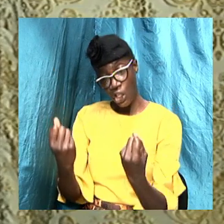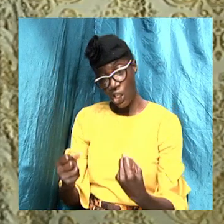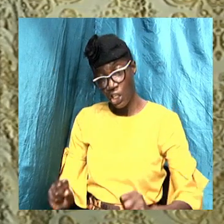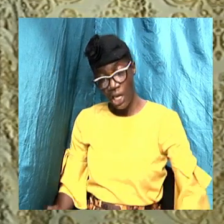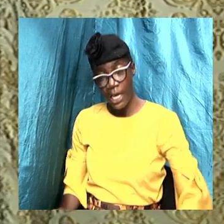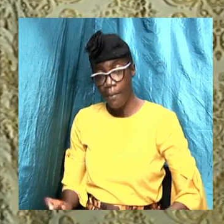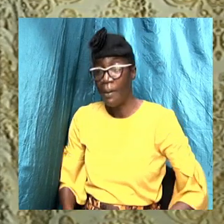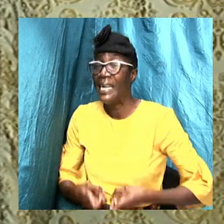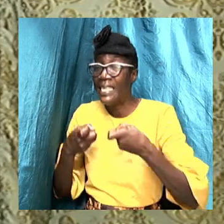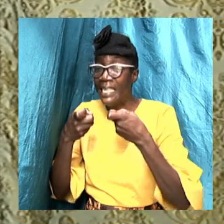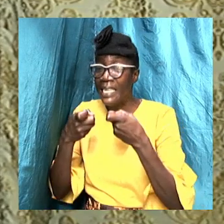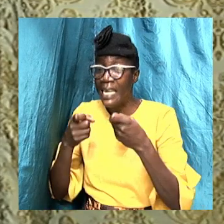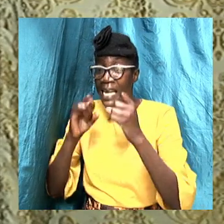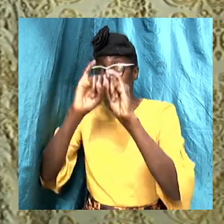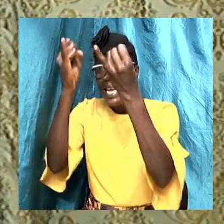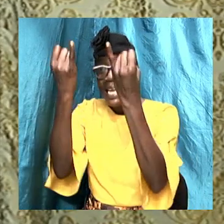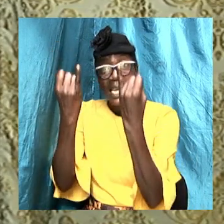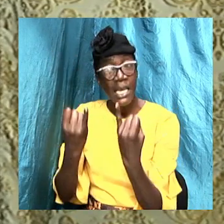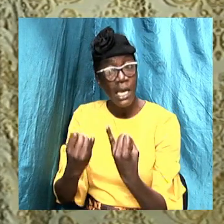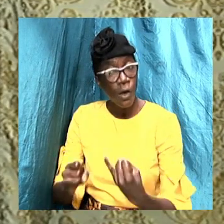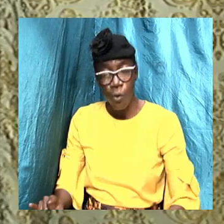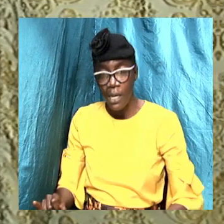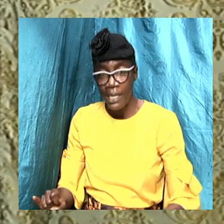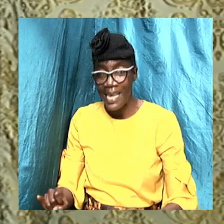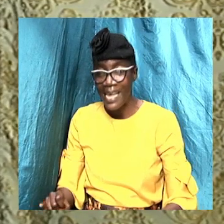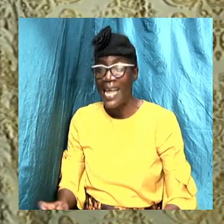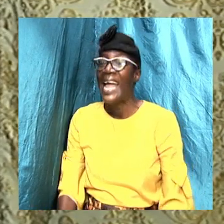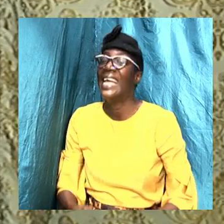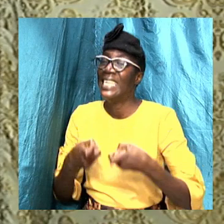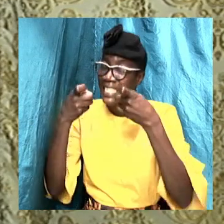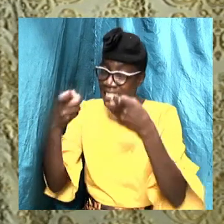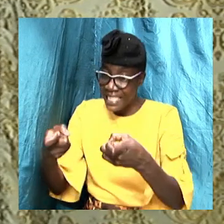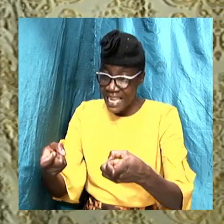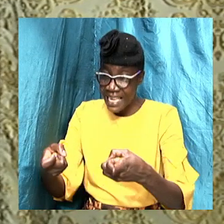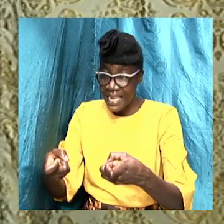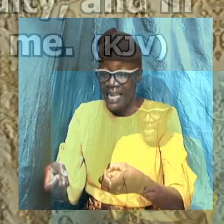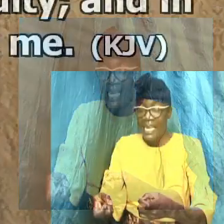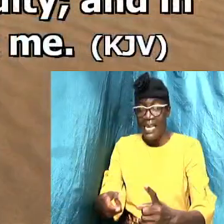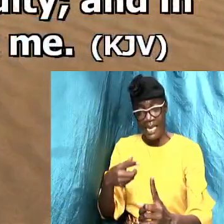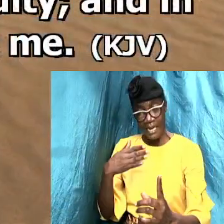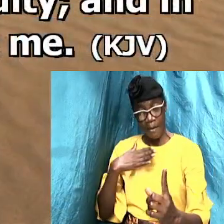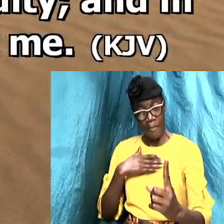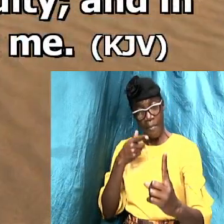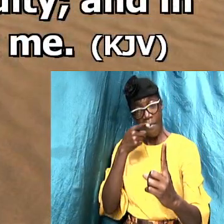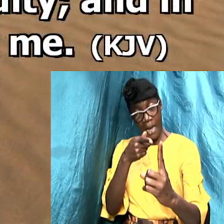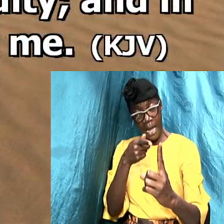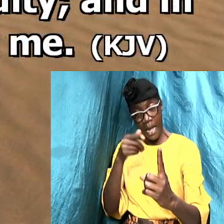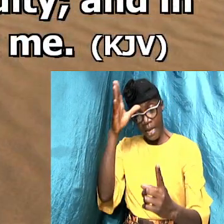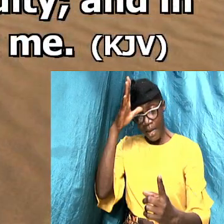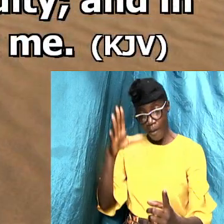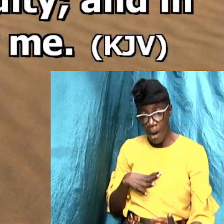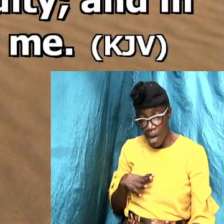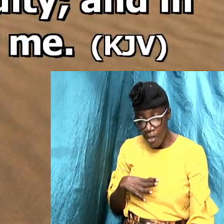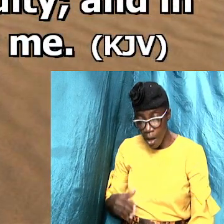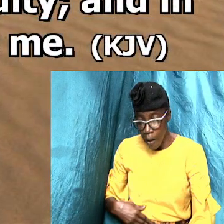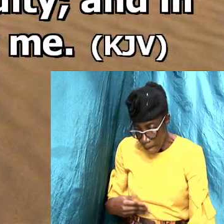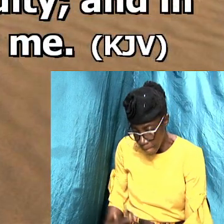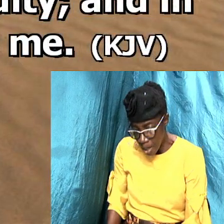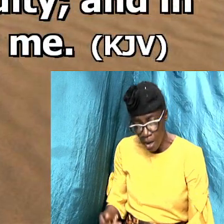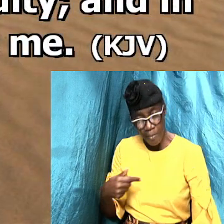Shaped in iniquity and in sin did my mother conceive me. Why should you repent?